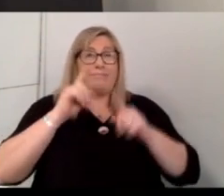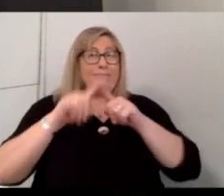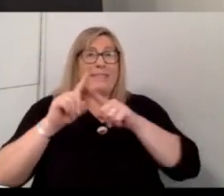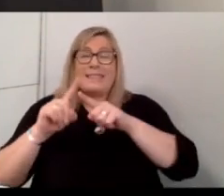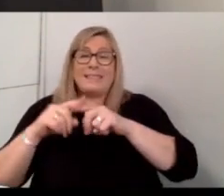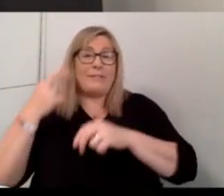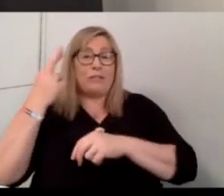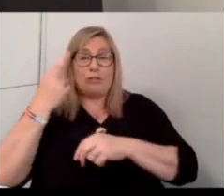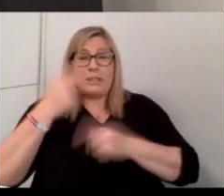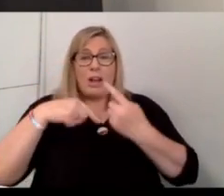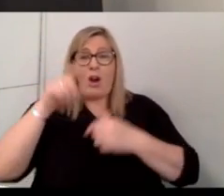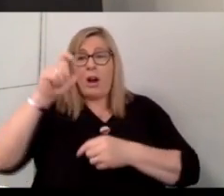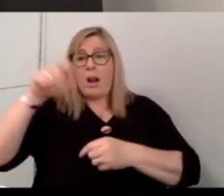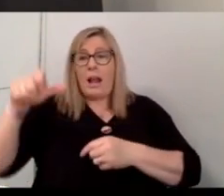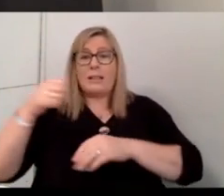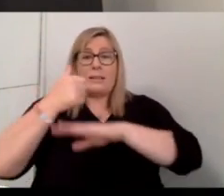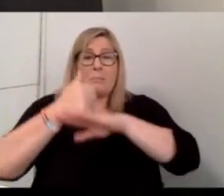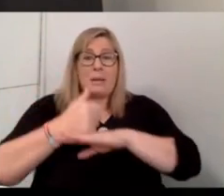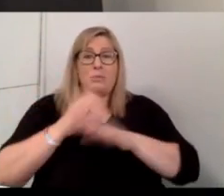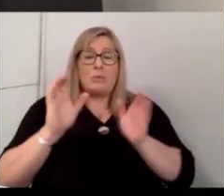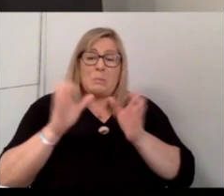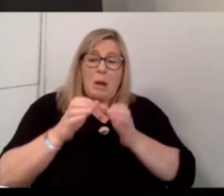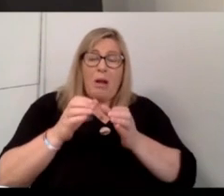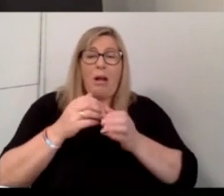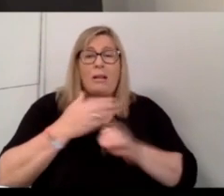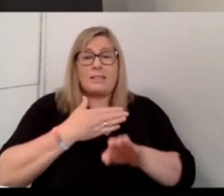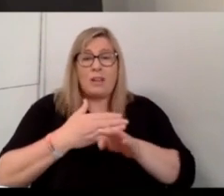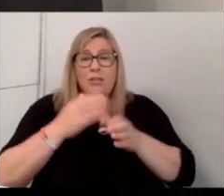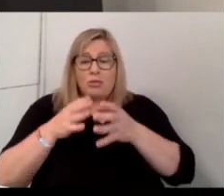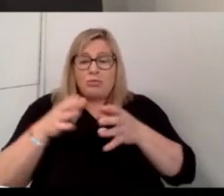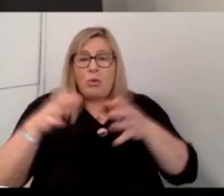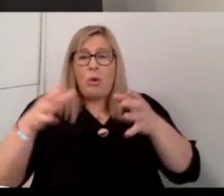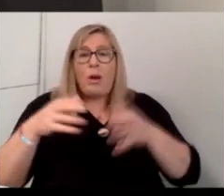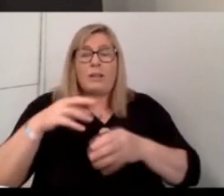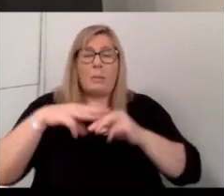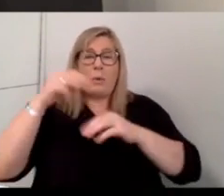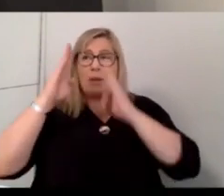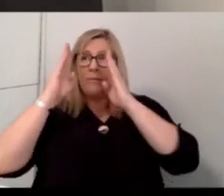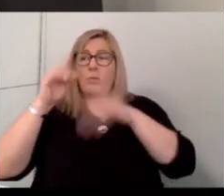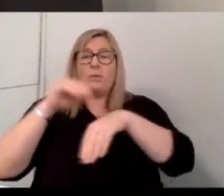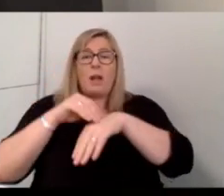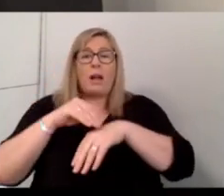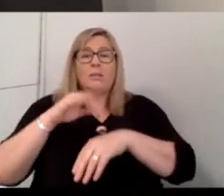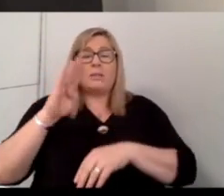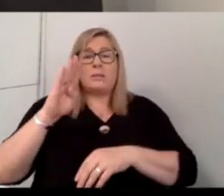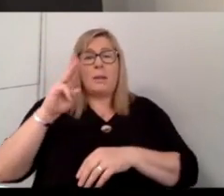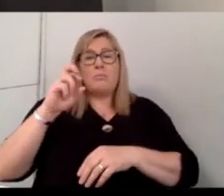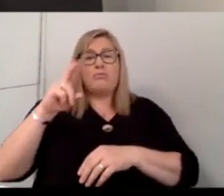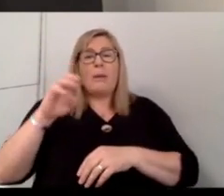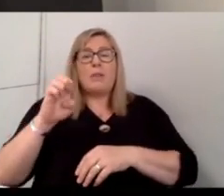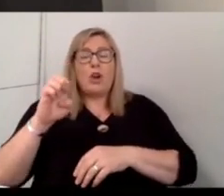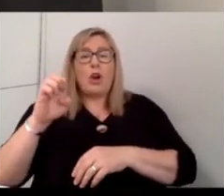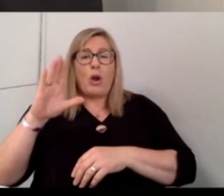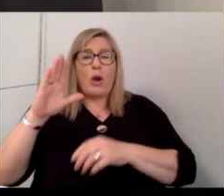client base was, I suppose, small and growing. And the main focus was on the Premier League in England, that's professional teams within, I suppose, the mainland UK.